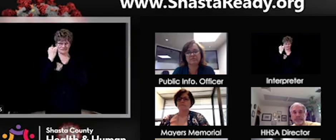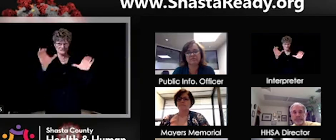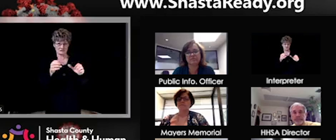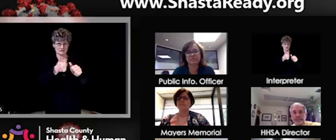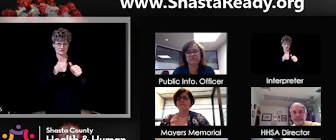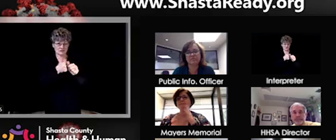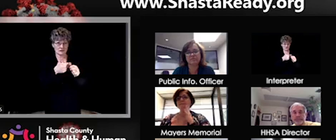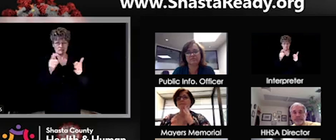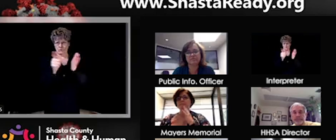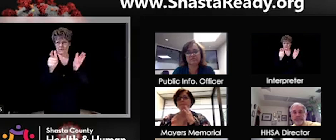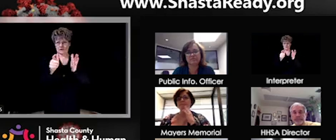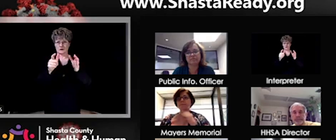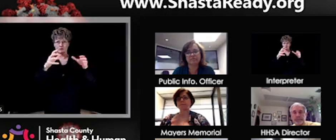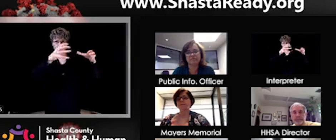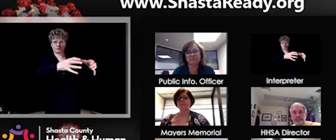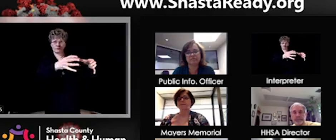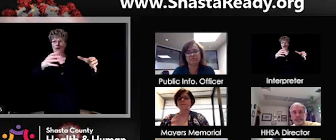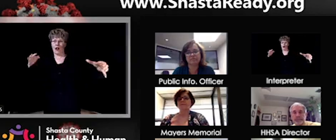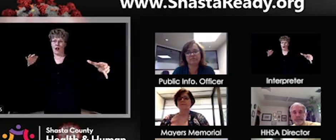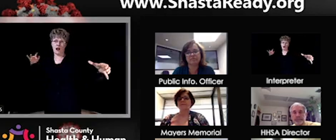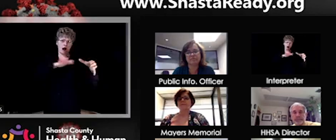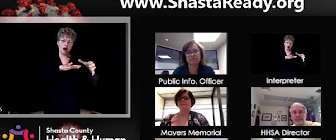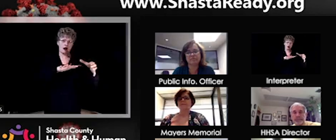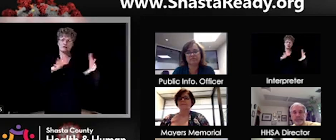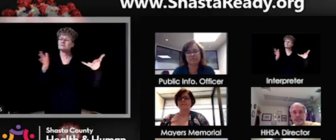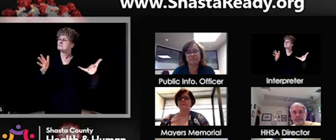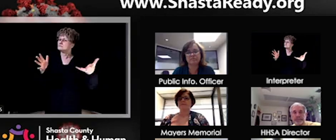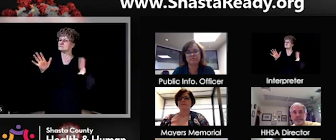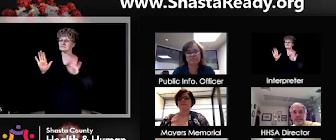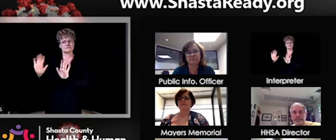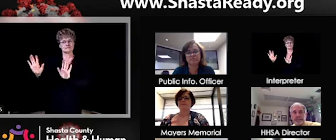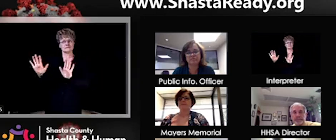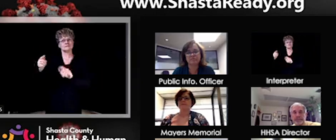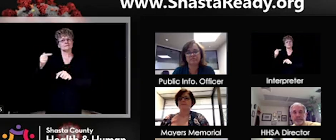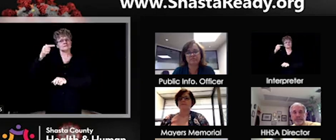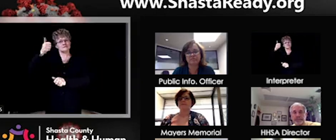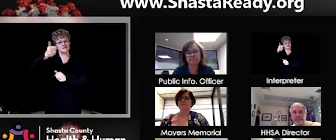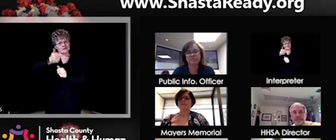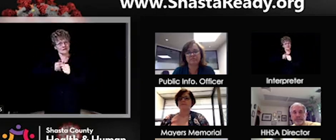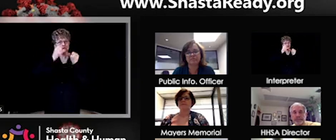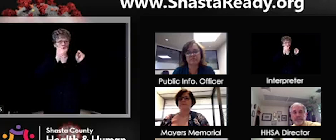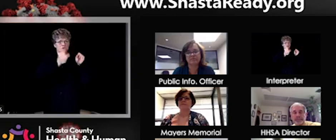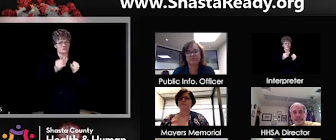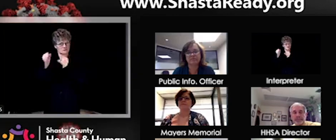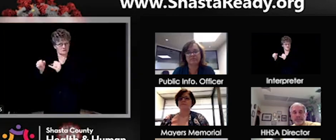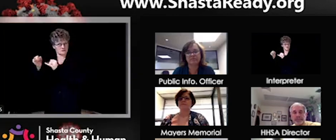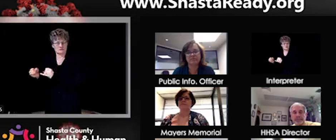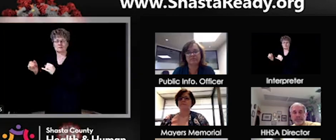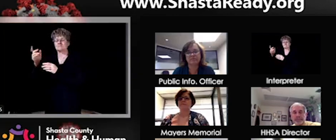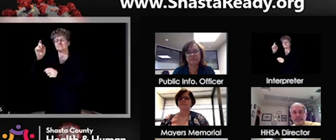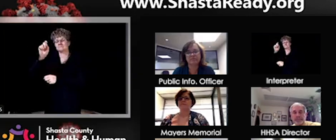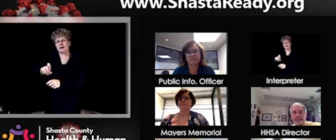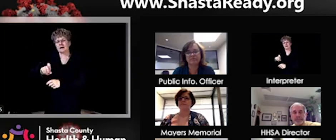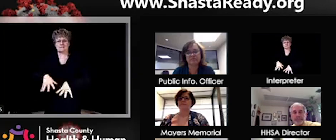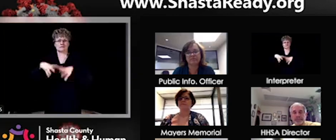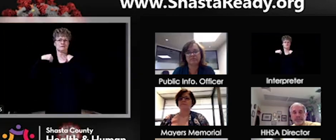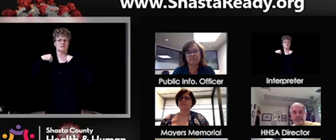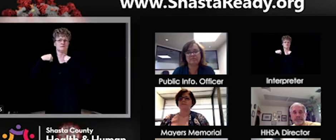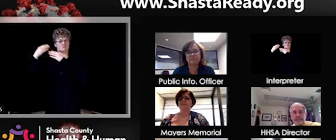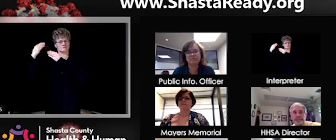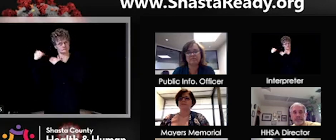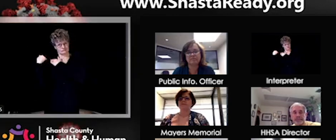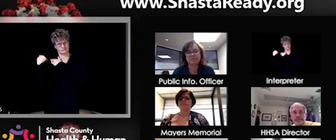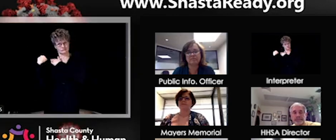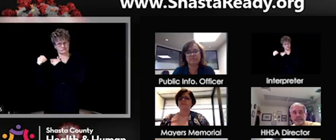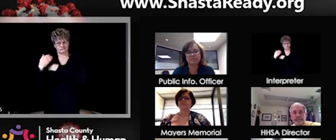all doing that in order to let our business community, um, resume, um, their, their, their, um, their businesses. So, um,